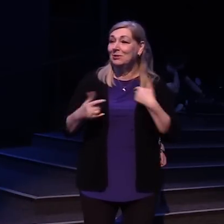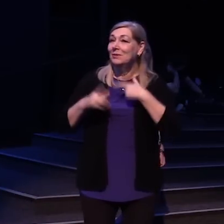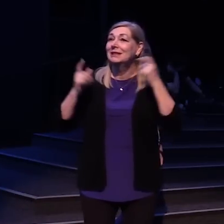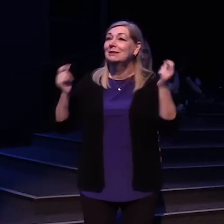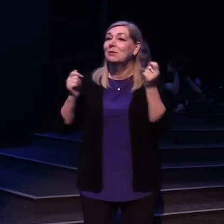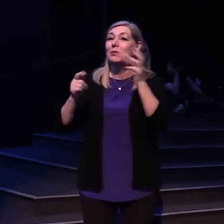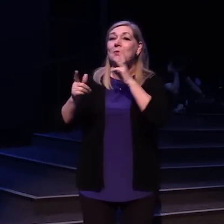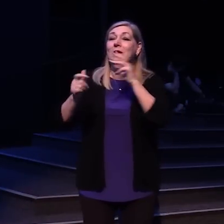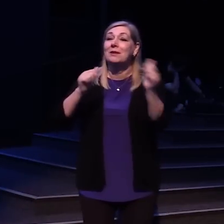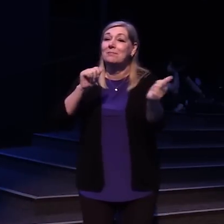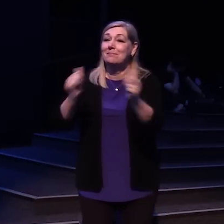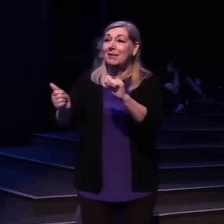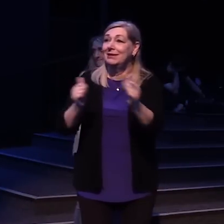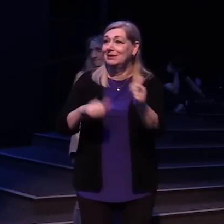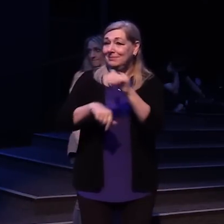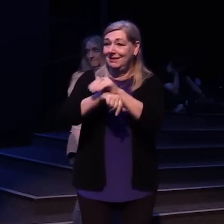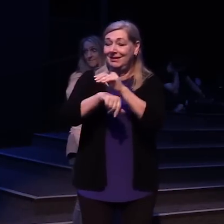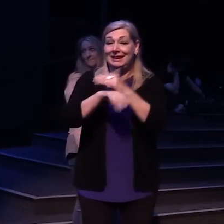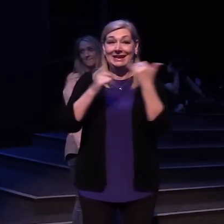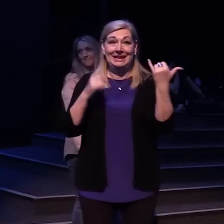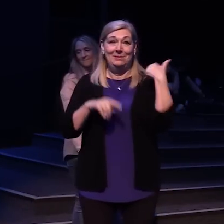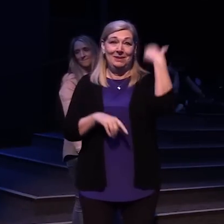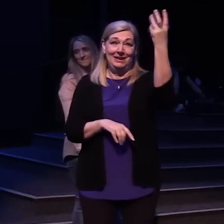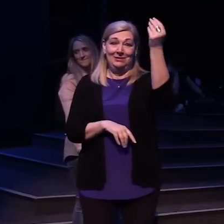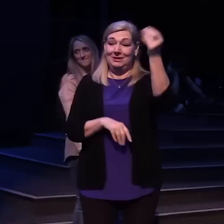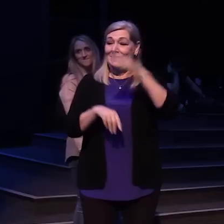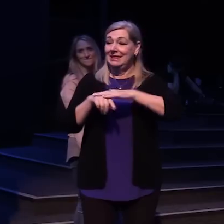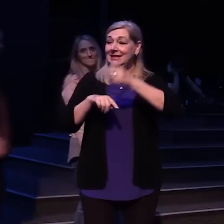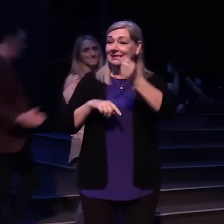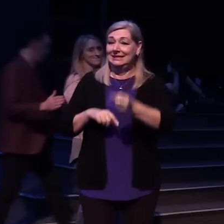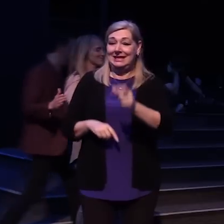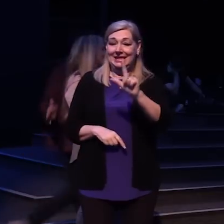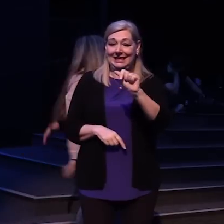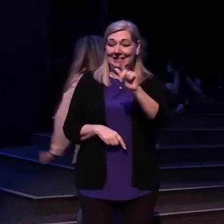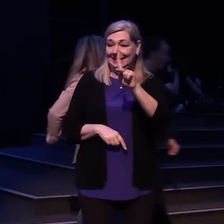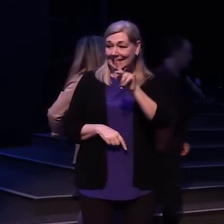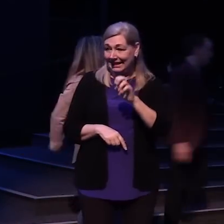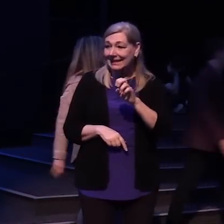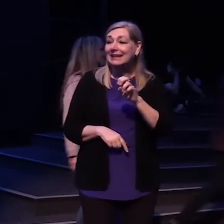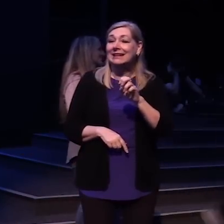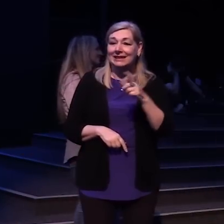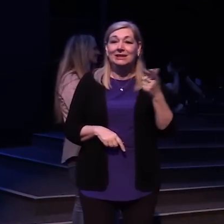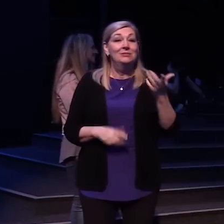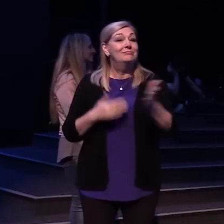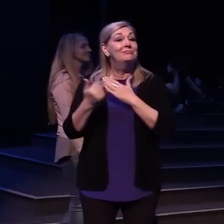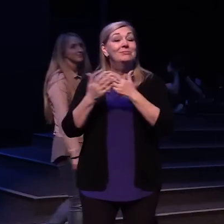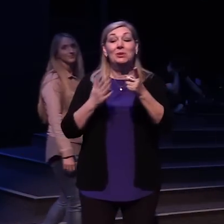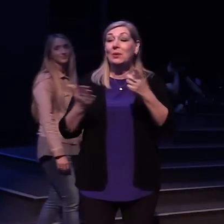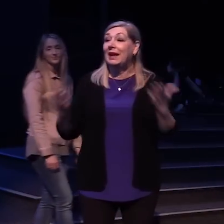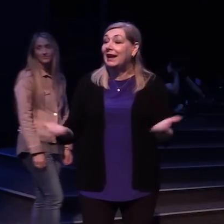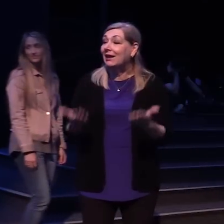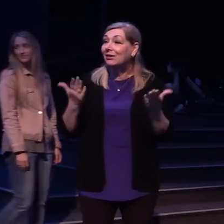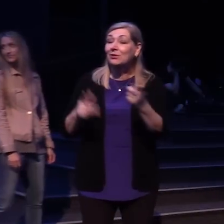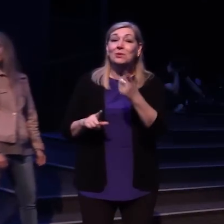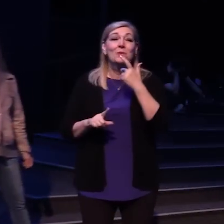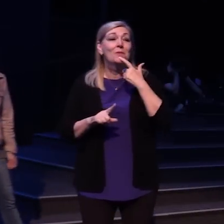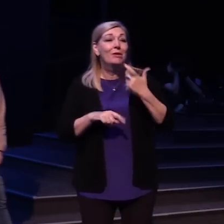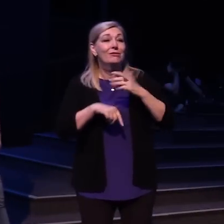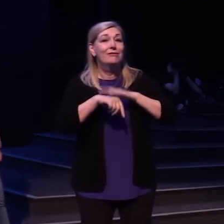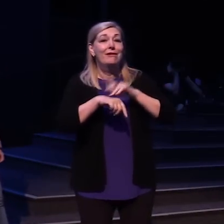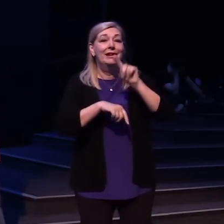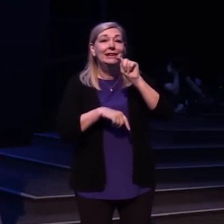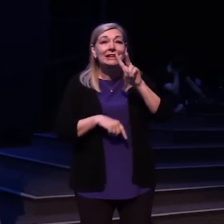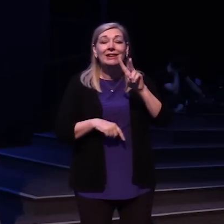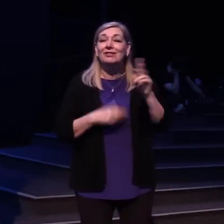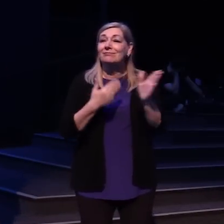water baptisms and I'm outside right now at the South Lake campus we're getting ready so whether you're in the building if you're watching online at